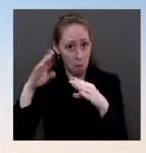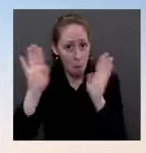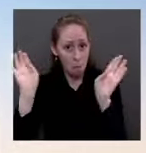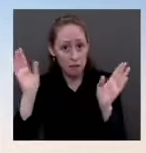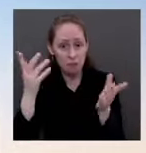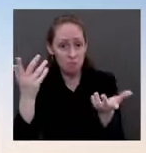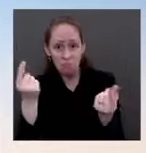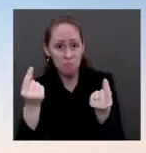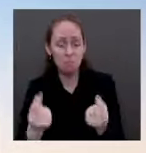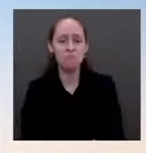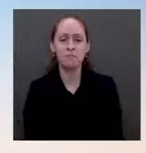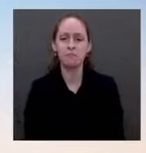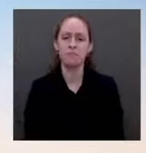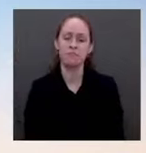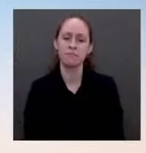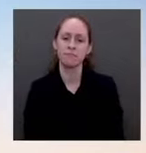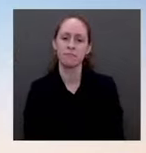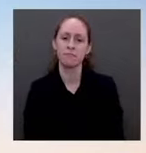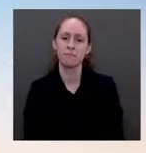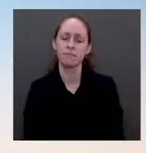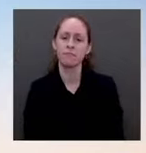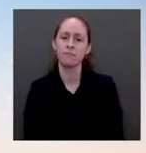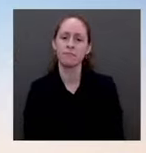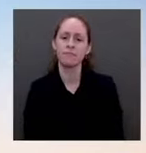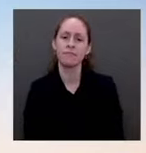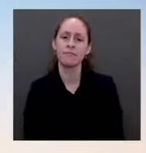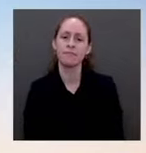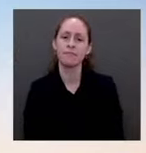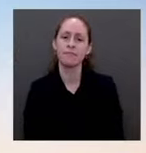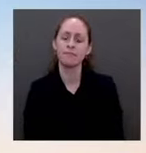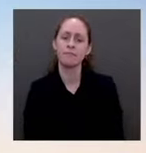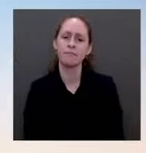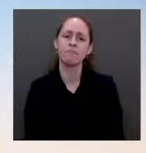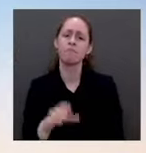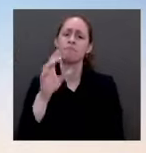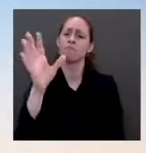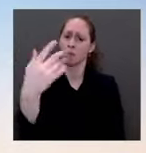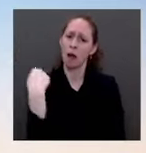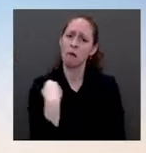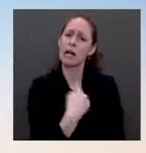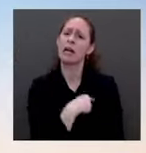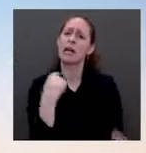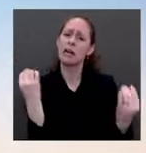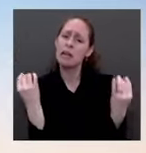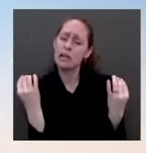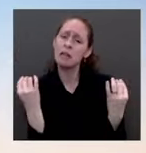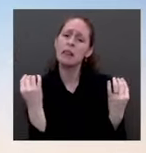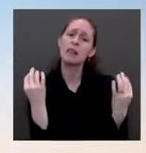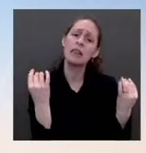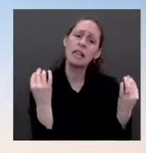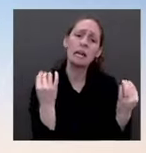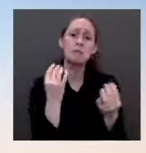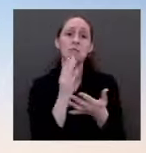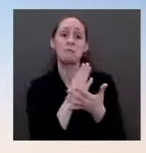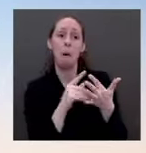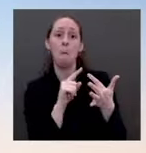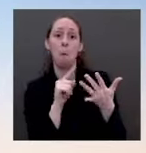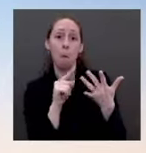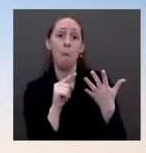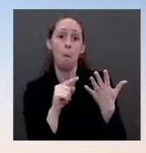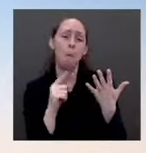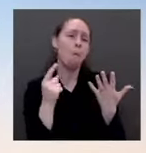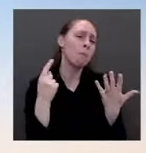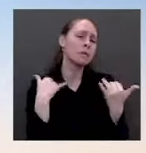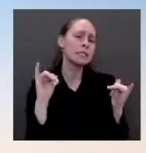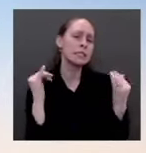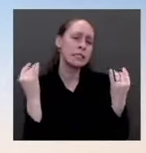industries. That effort is being led by Ambassador Tai, as you know. Some of them have not hurt industries, some of them have, and we're certainly, but I don't have anything to